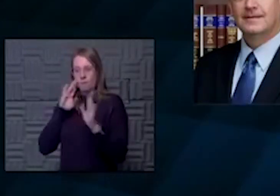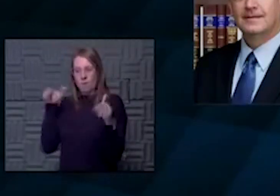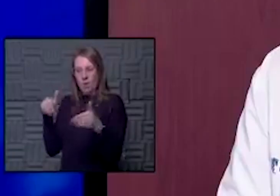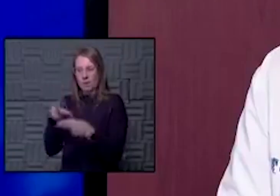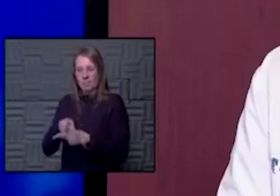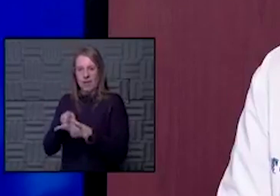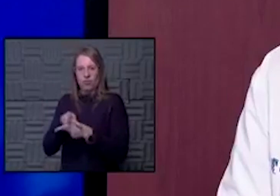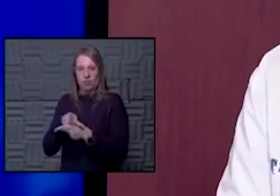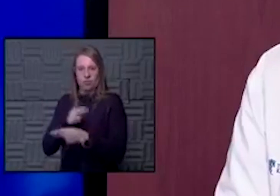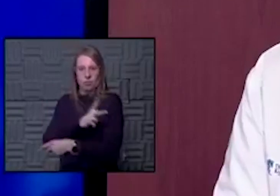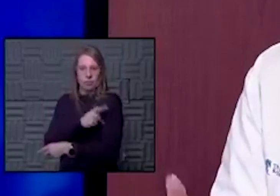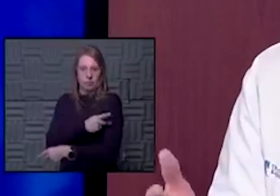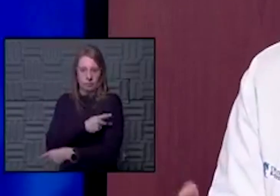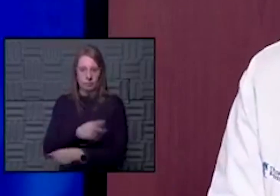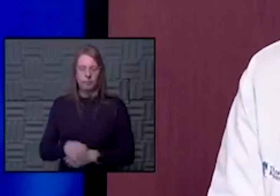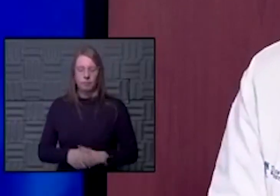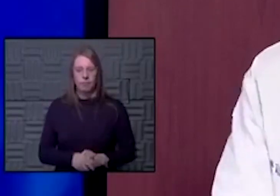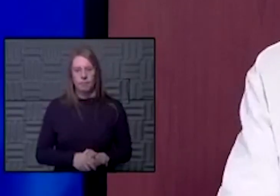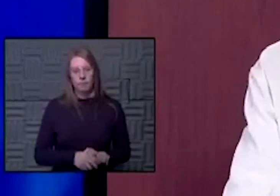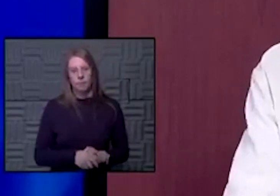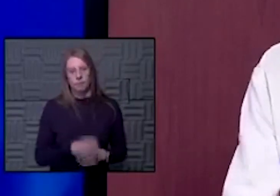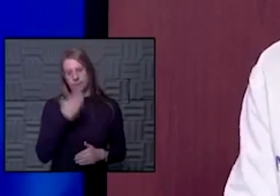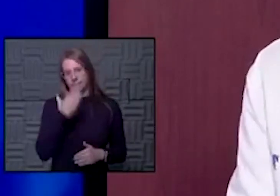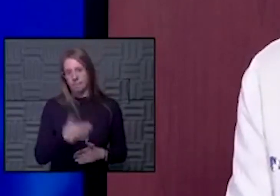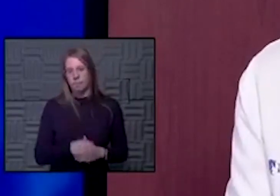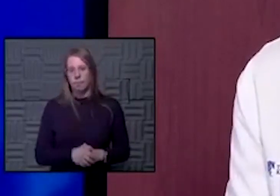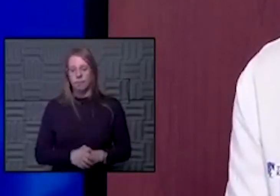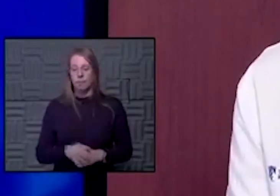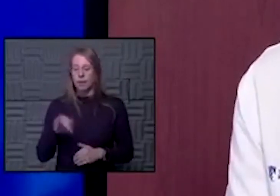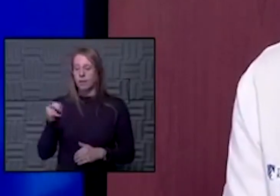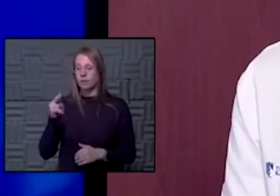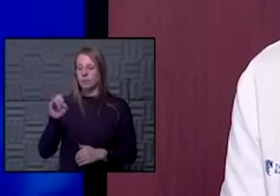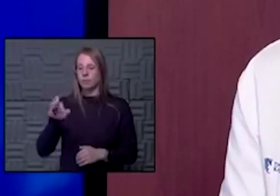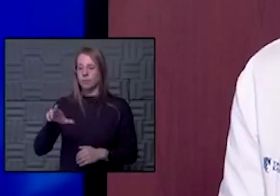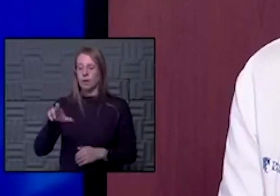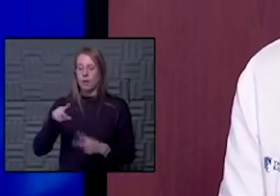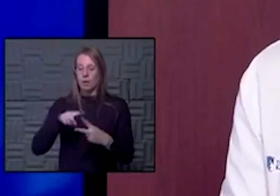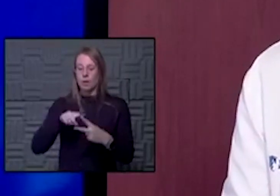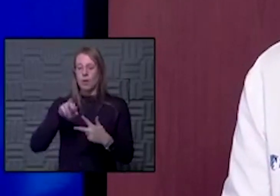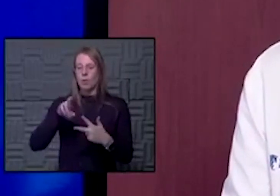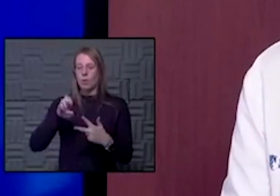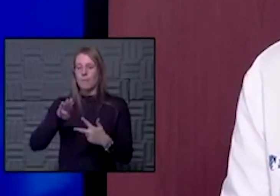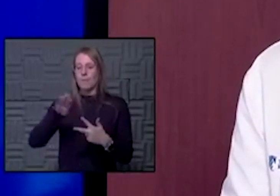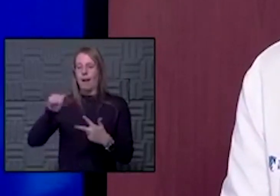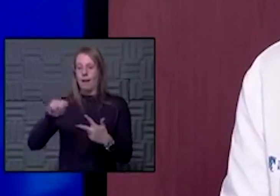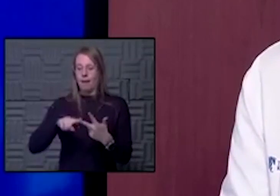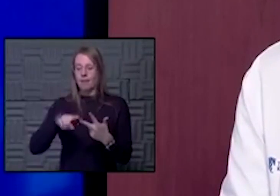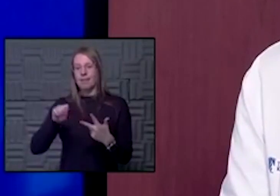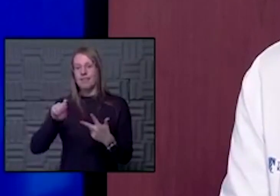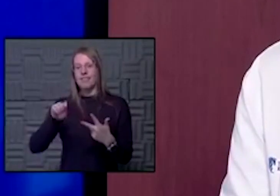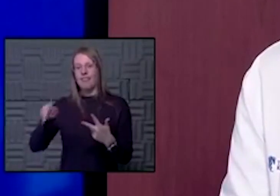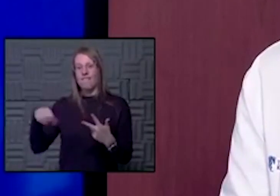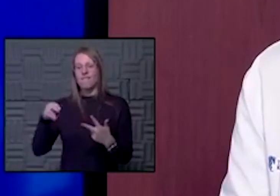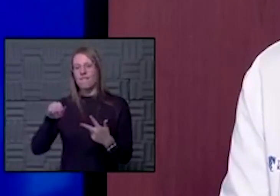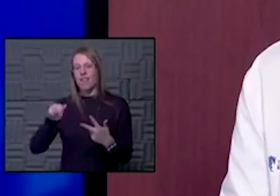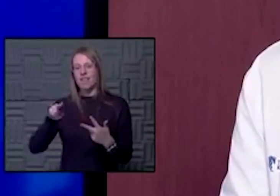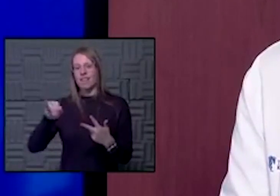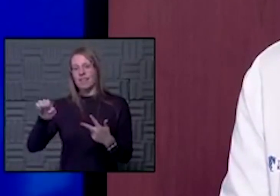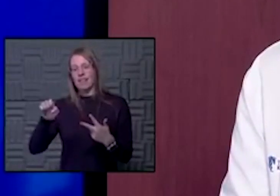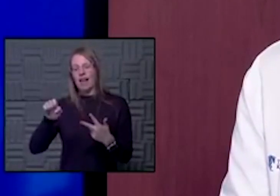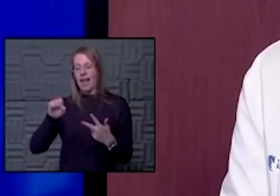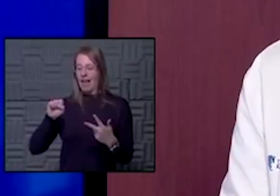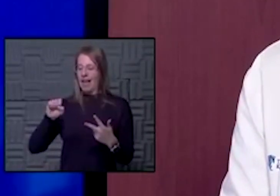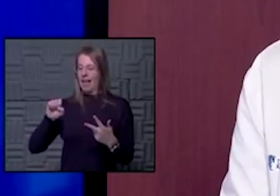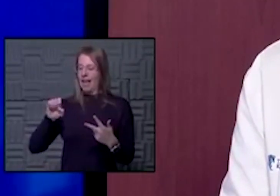Yeah, that's exact. Thank you. I think that was well said. Jennifer, Rebecca, and Stephanie all have questions about ECMO